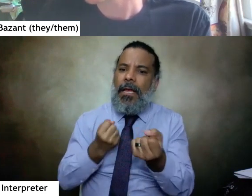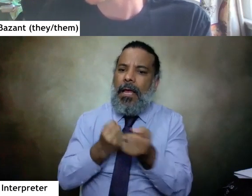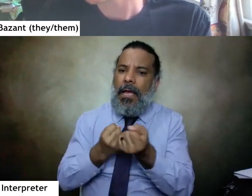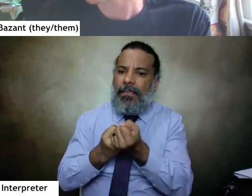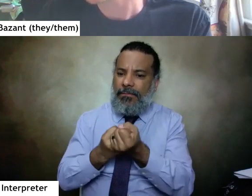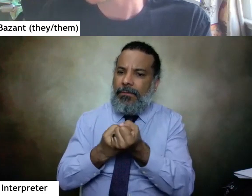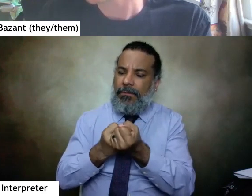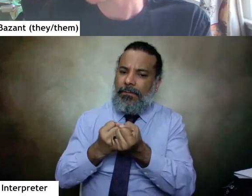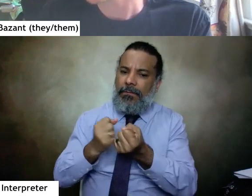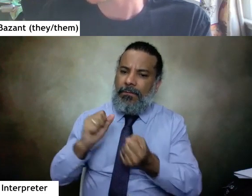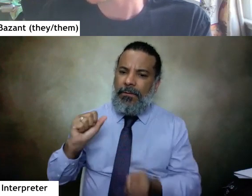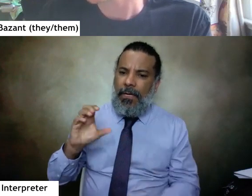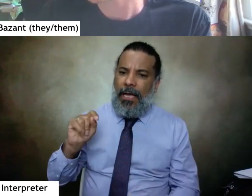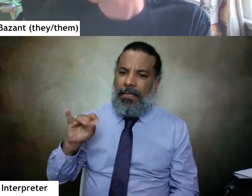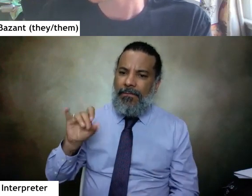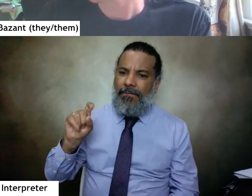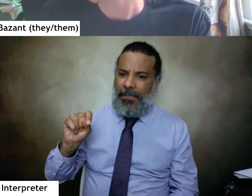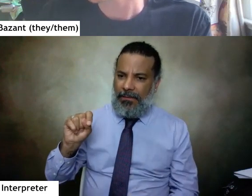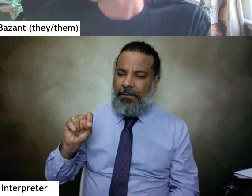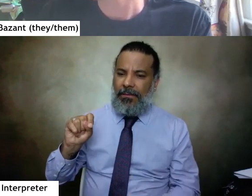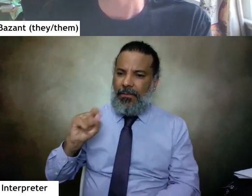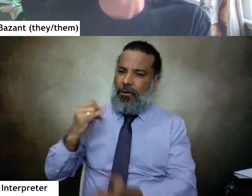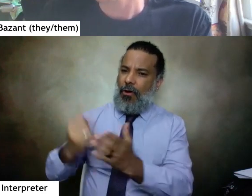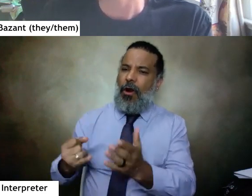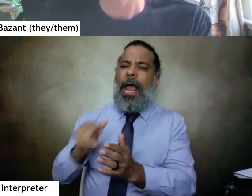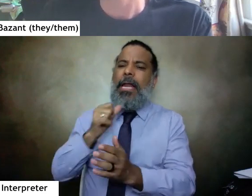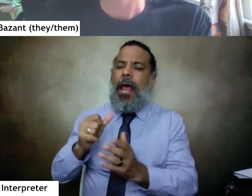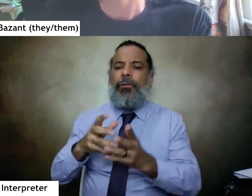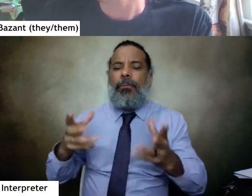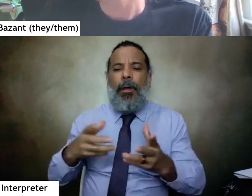not taking on as much commissioned work so that's what's next